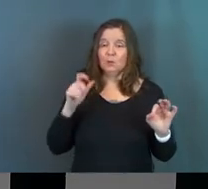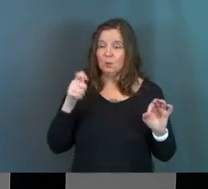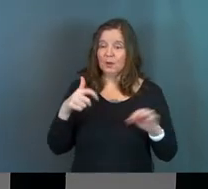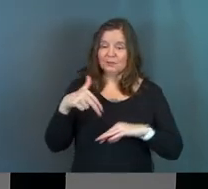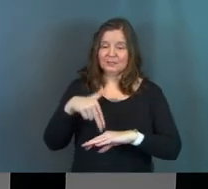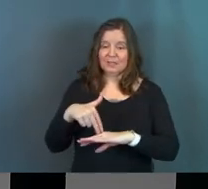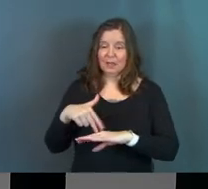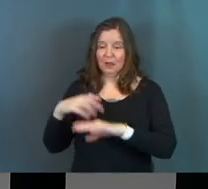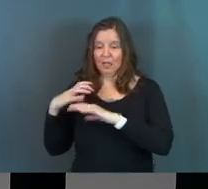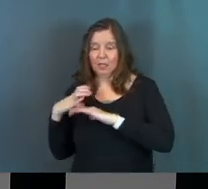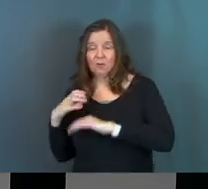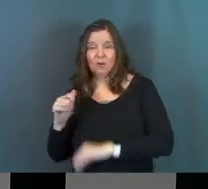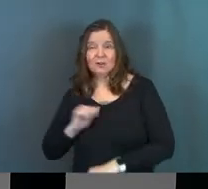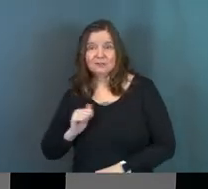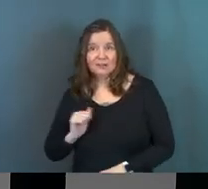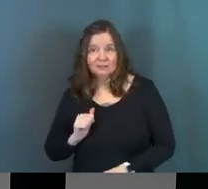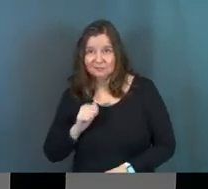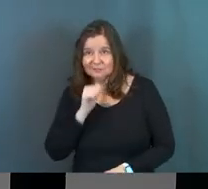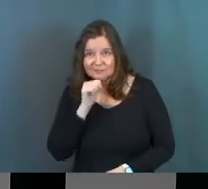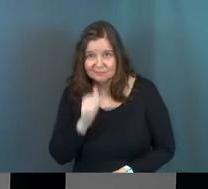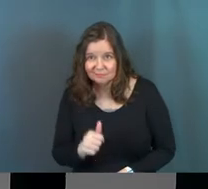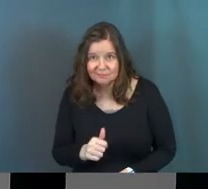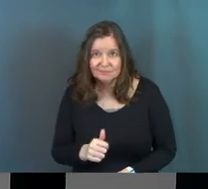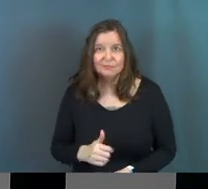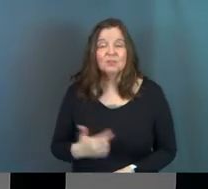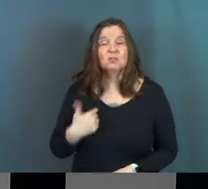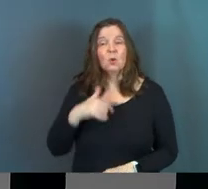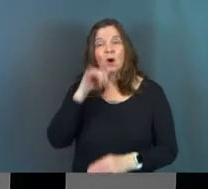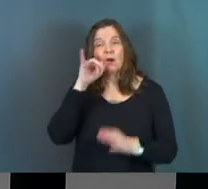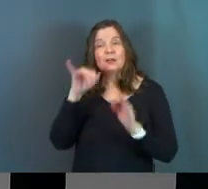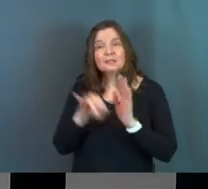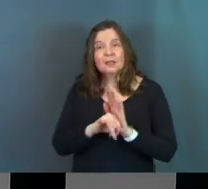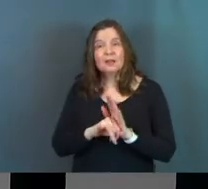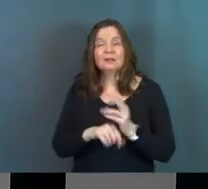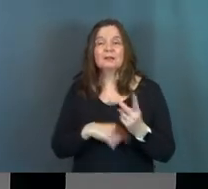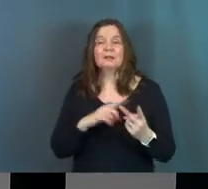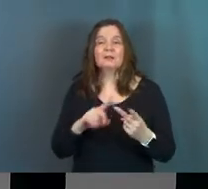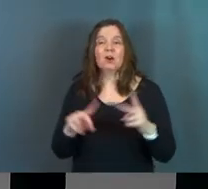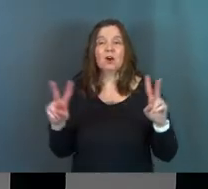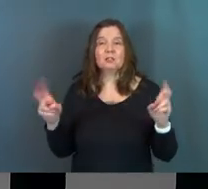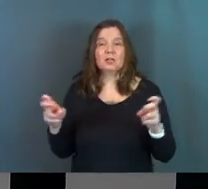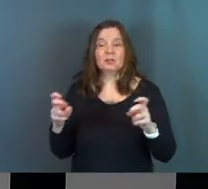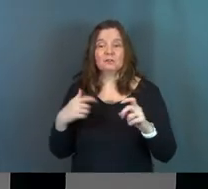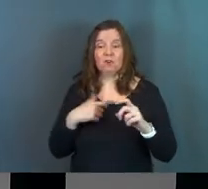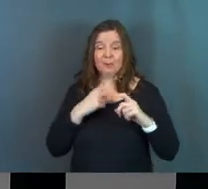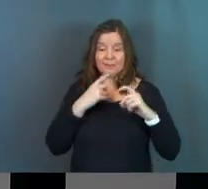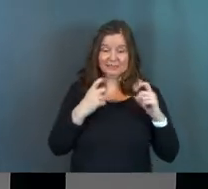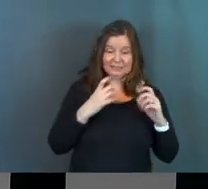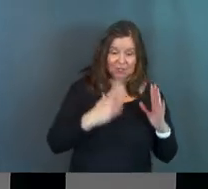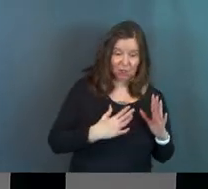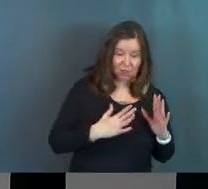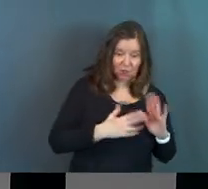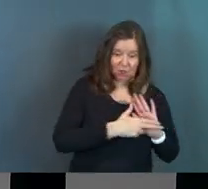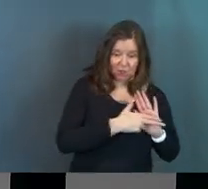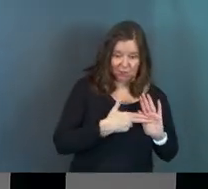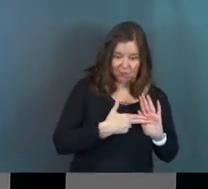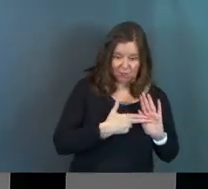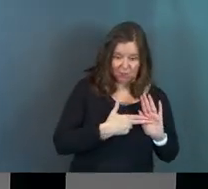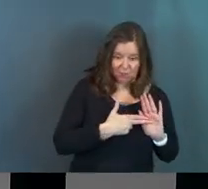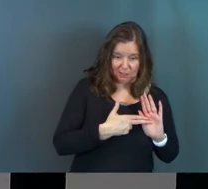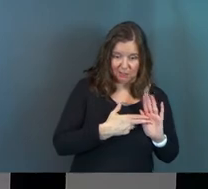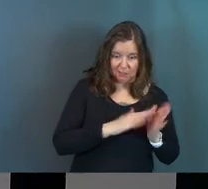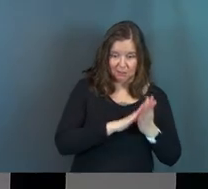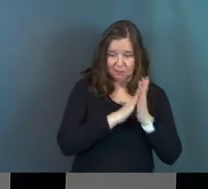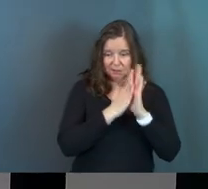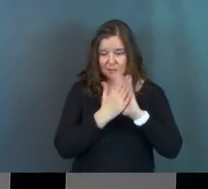didn't have to stand in those spots. Because of Jesus, our identity, our title goes from a sinner, like we talked about with Peter,